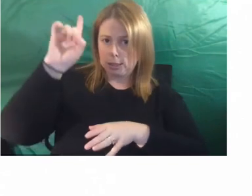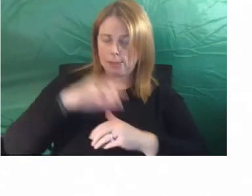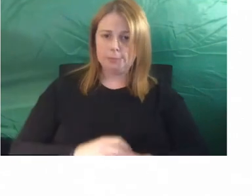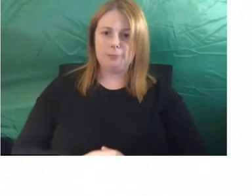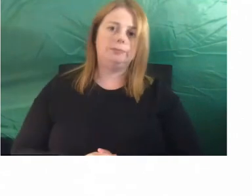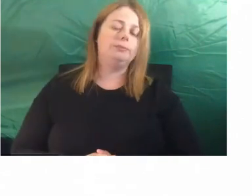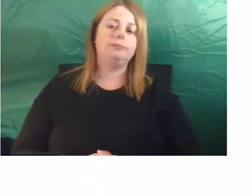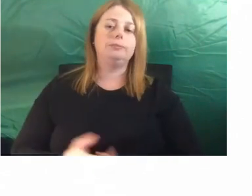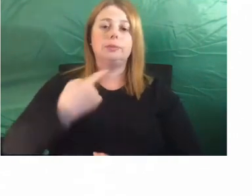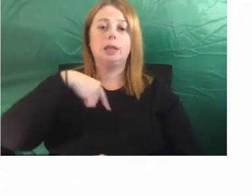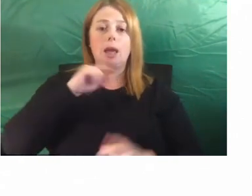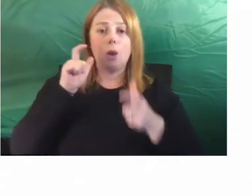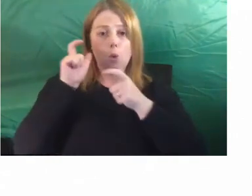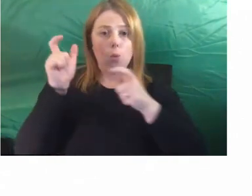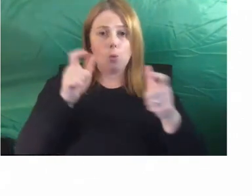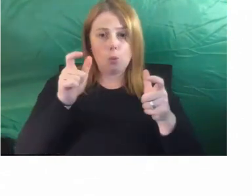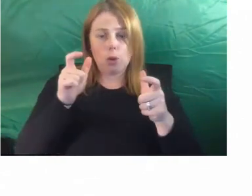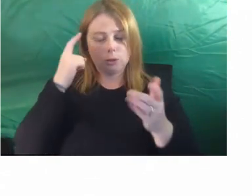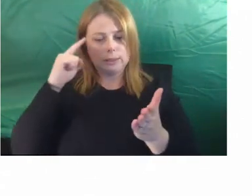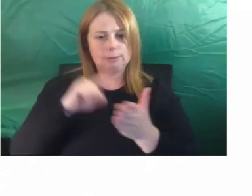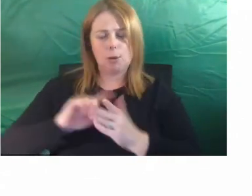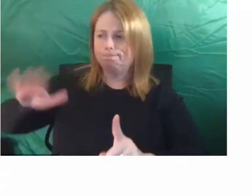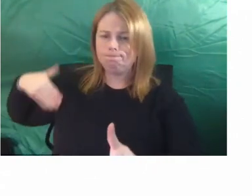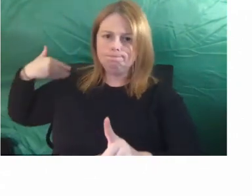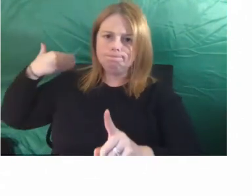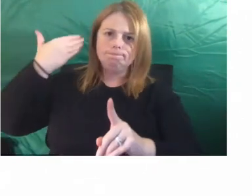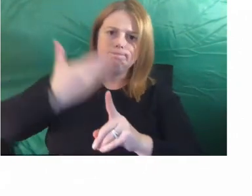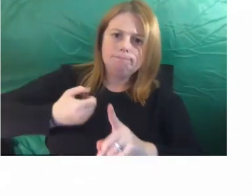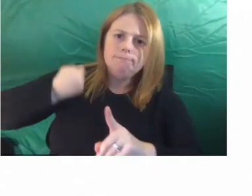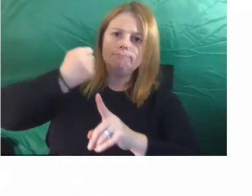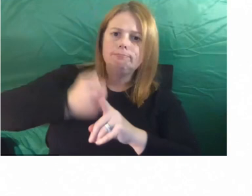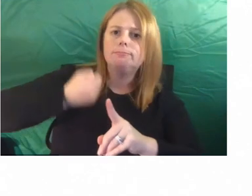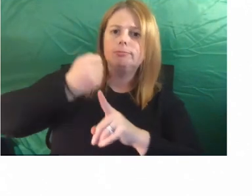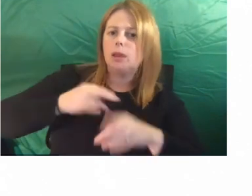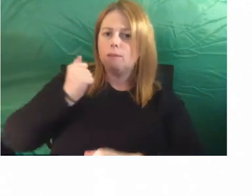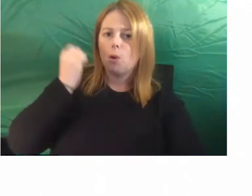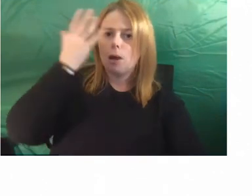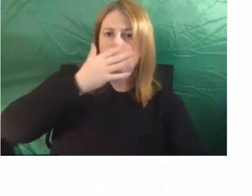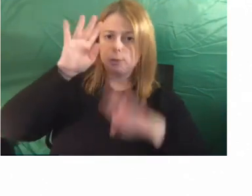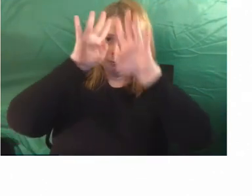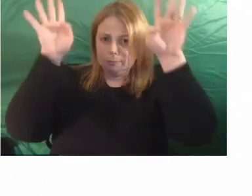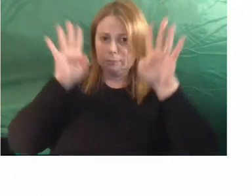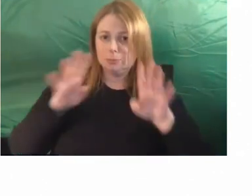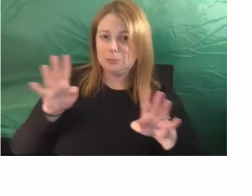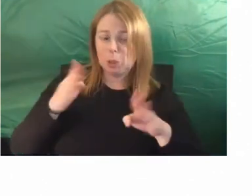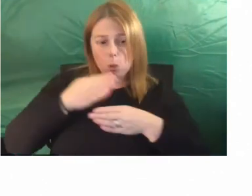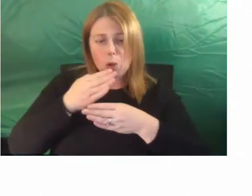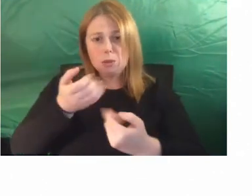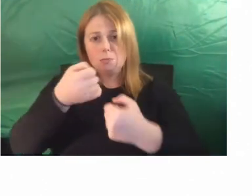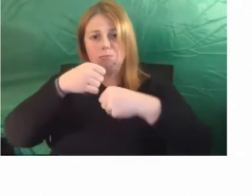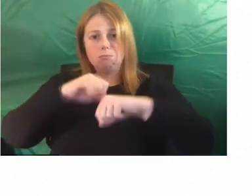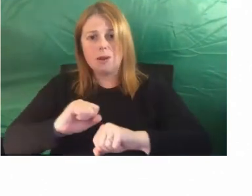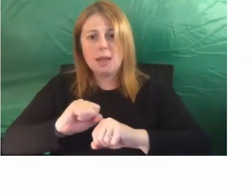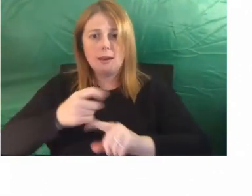Watch acknowledges the decades-long work and advocacy of Aboriginal and Torres Strait Islander people in working to prevent and address violence against Aboriginal and Torres Strait